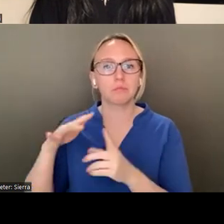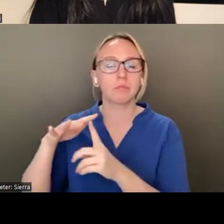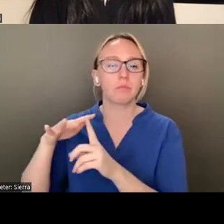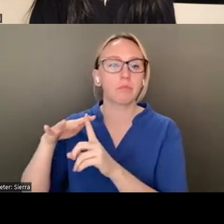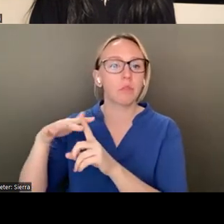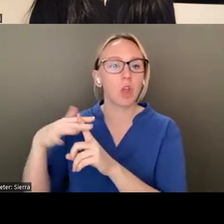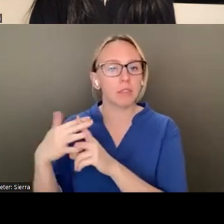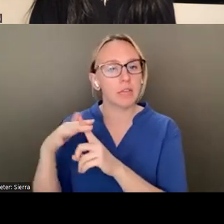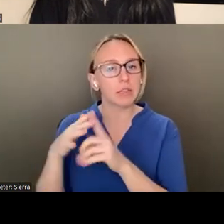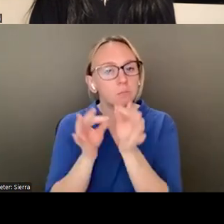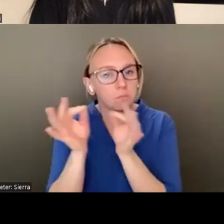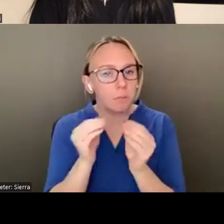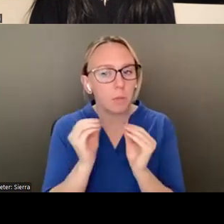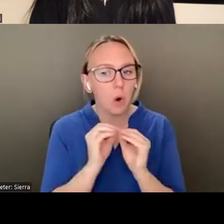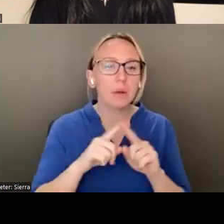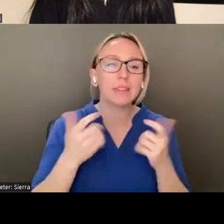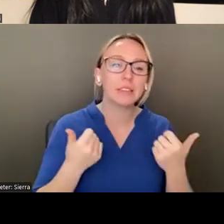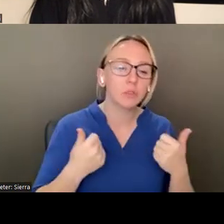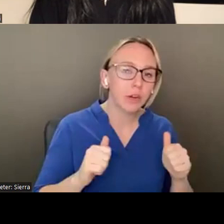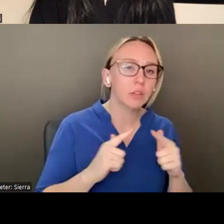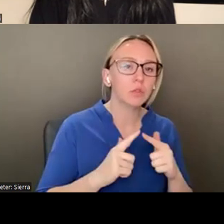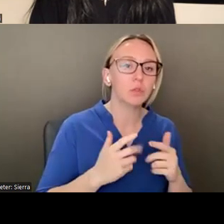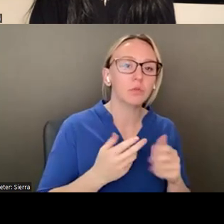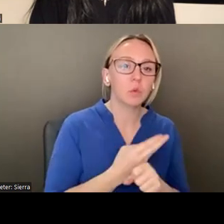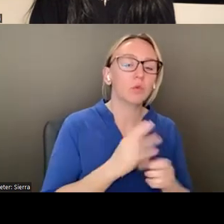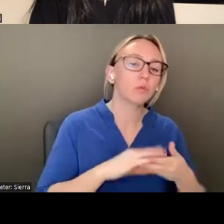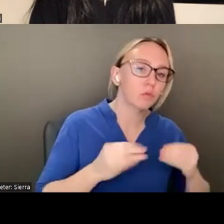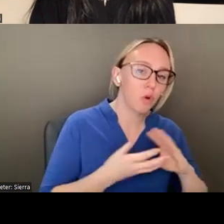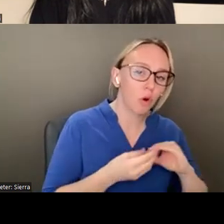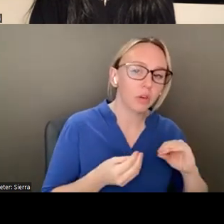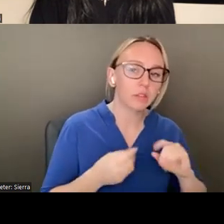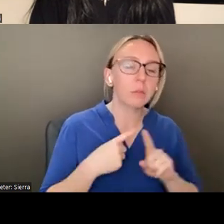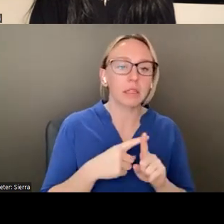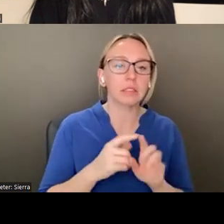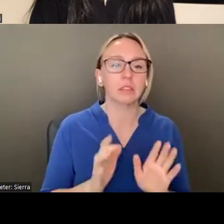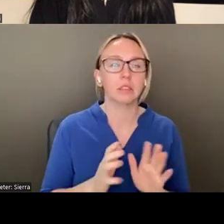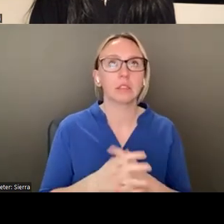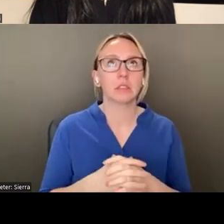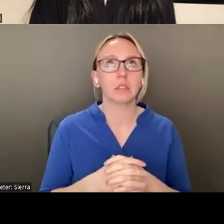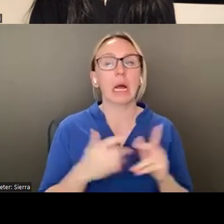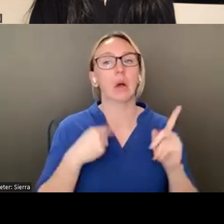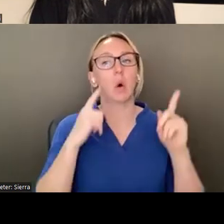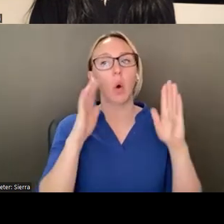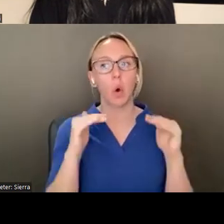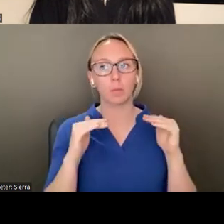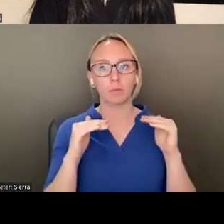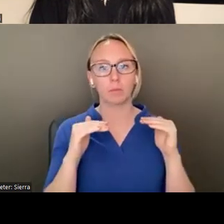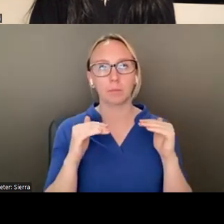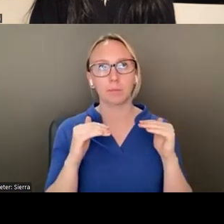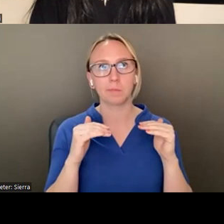I try and do it through stories and I, I don't, and I also don't feel I hope I really hope it's, it's,